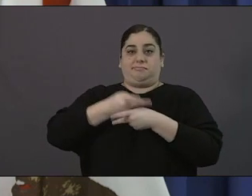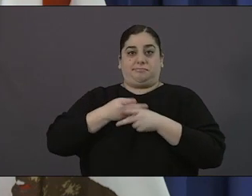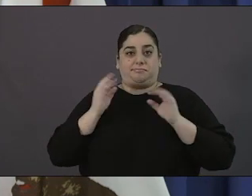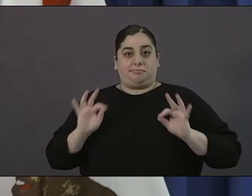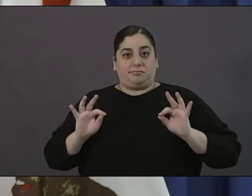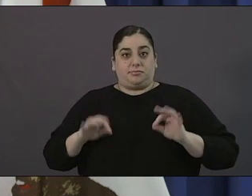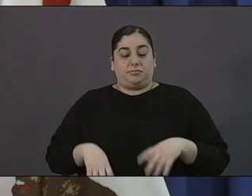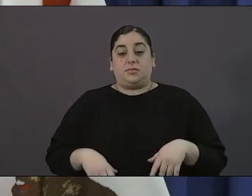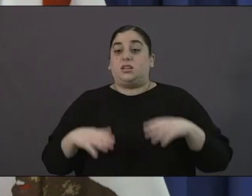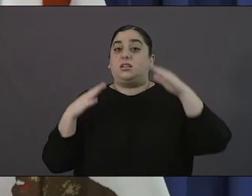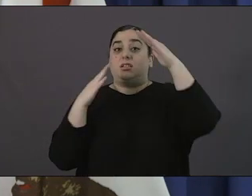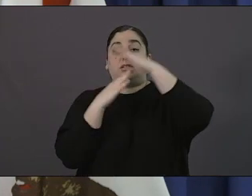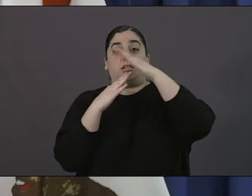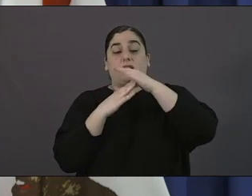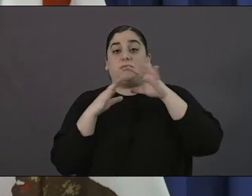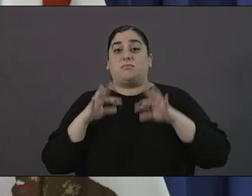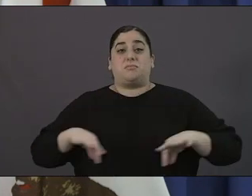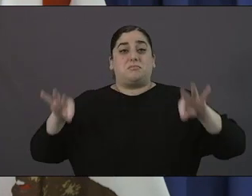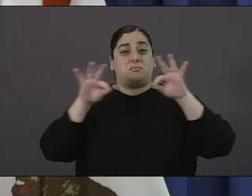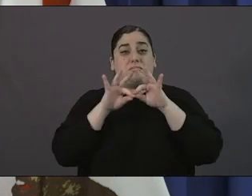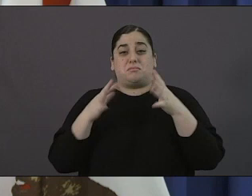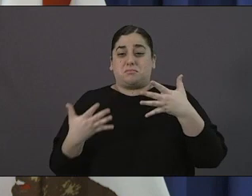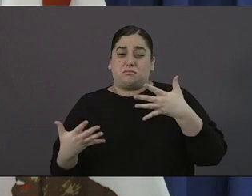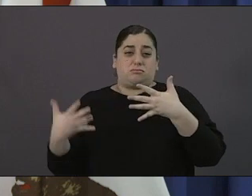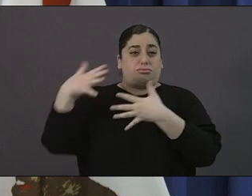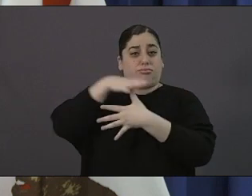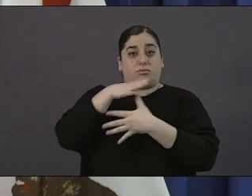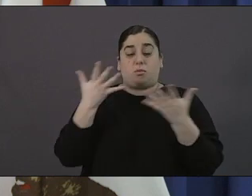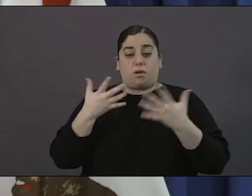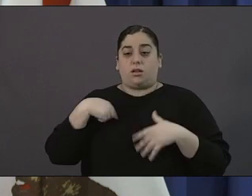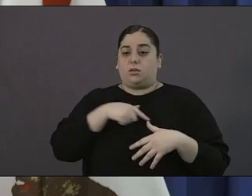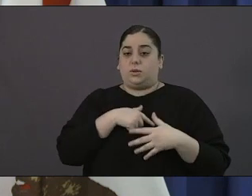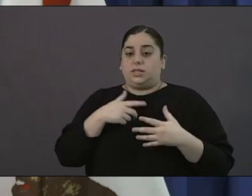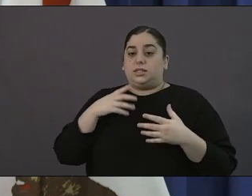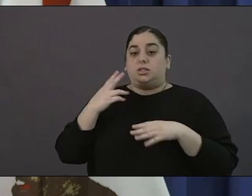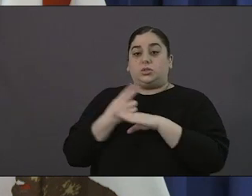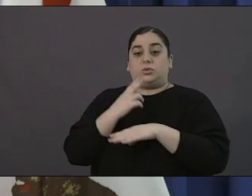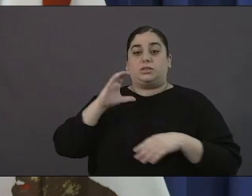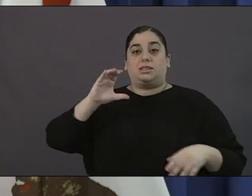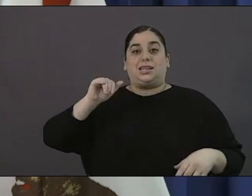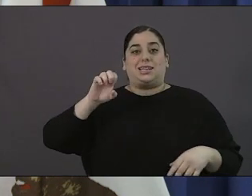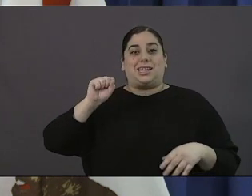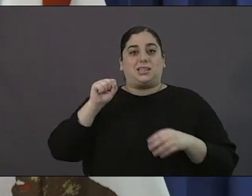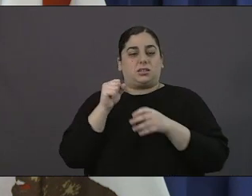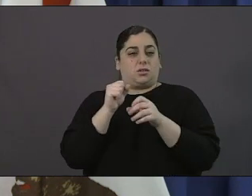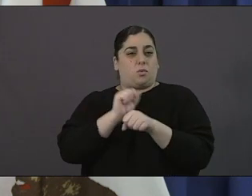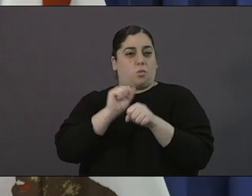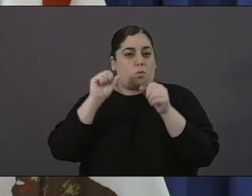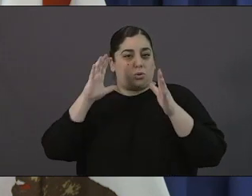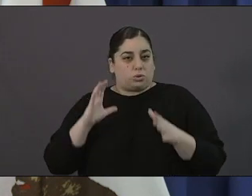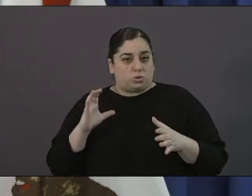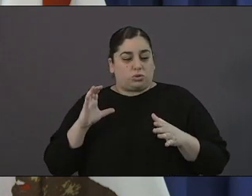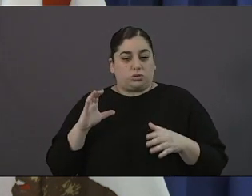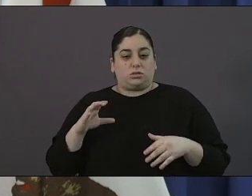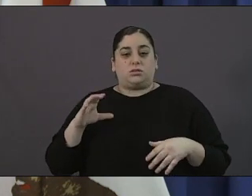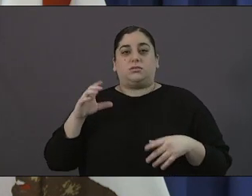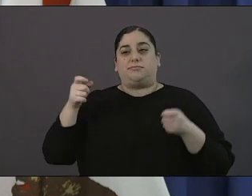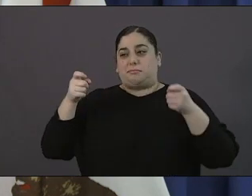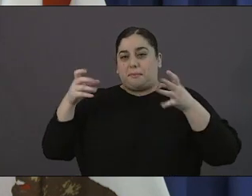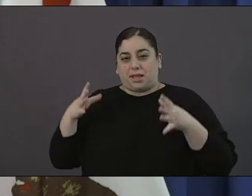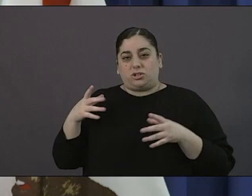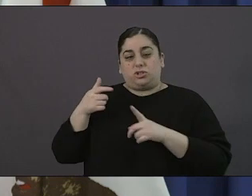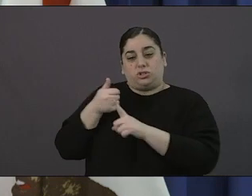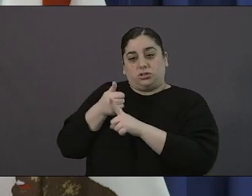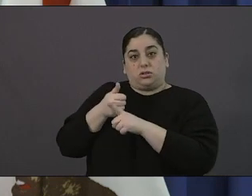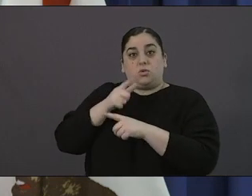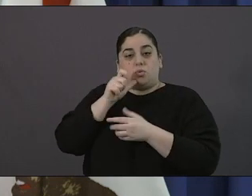can be able to work with them have case managers start working with them provide the services that they need in order to keep them off the streets on a permanent basis